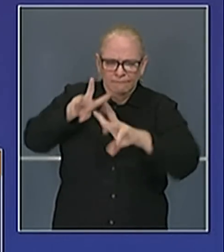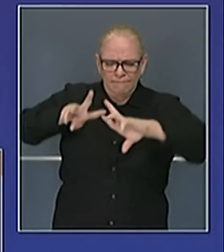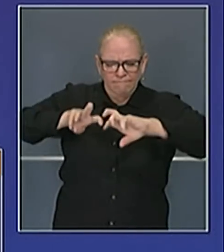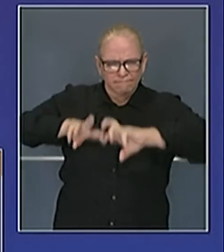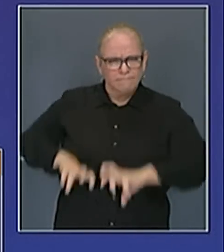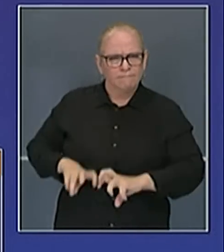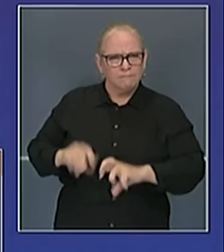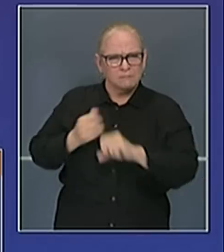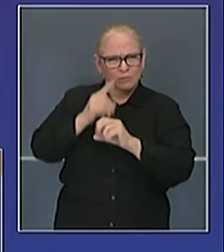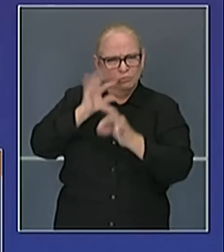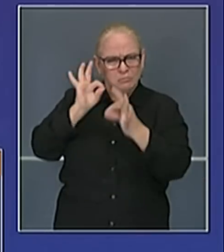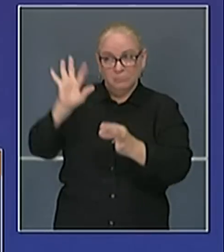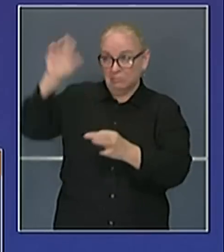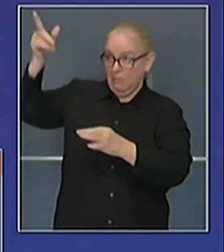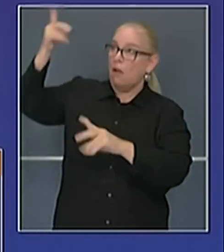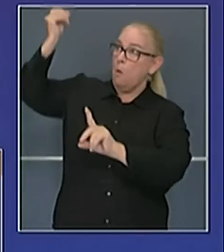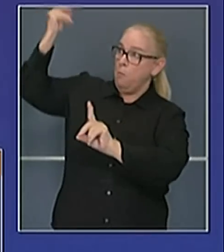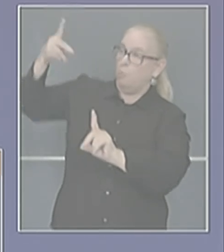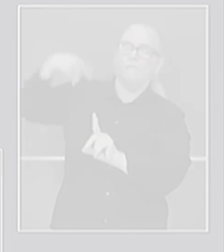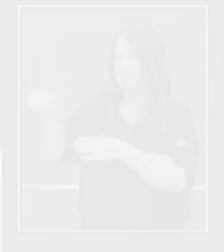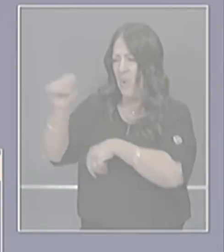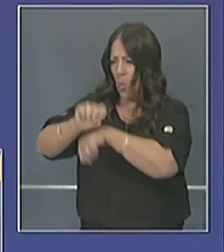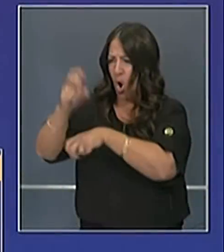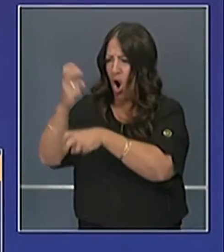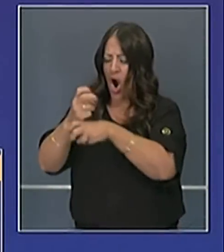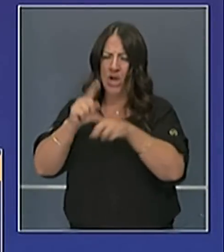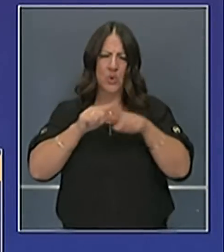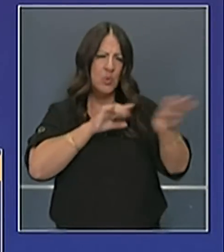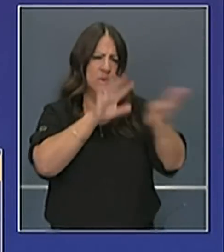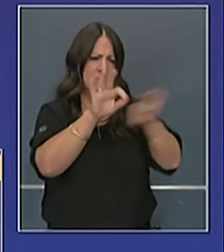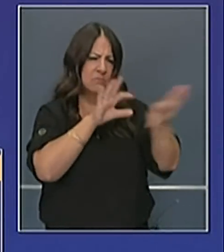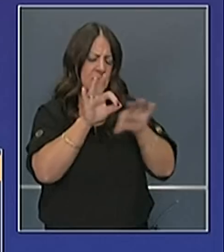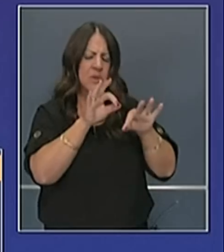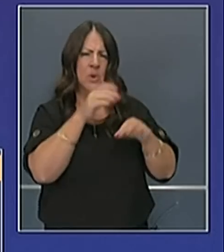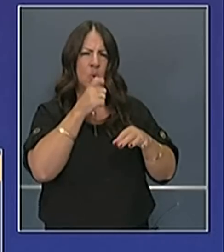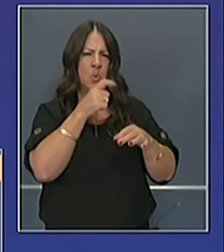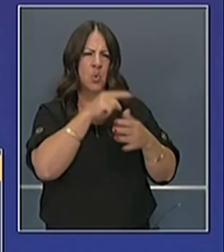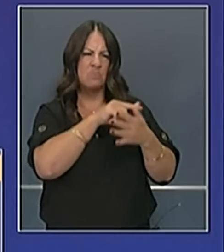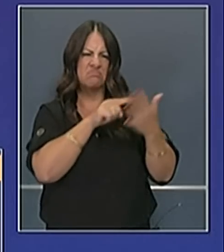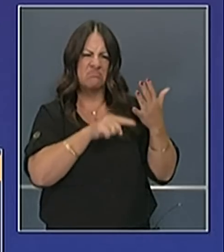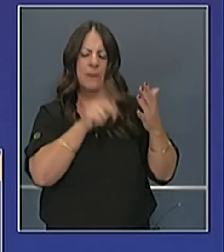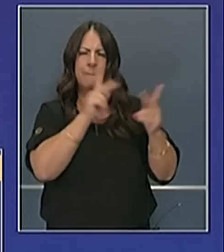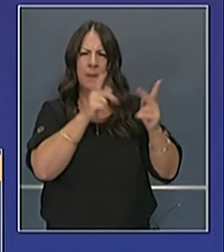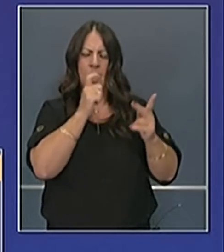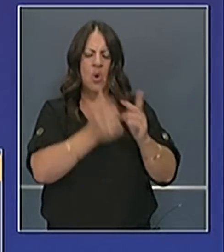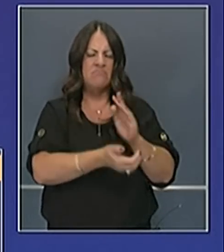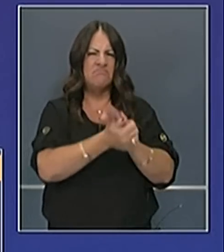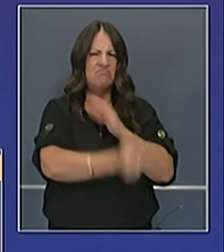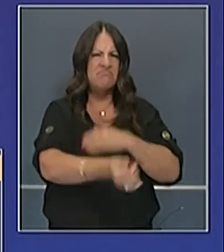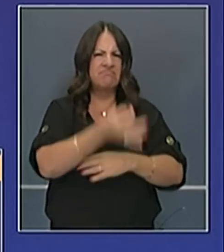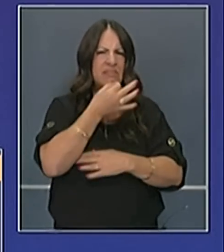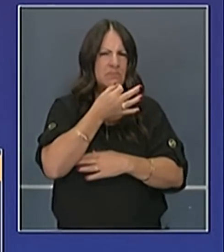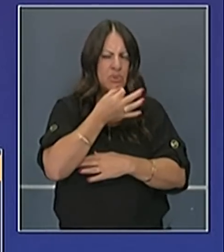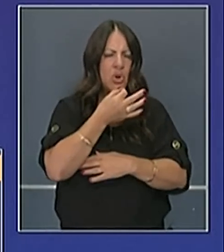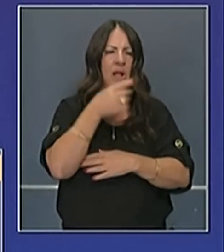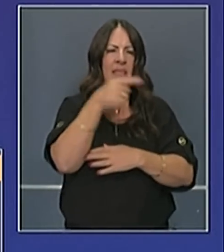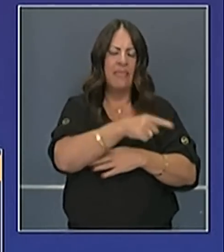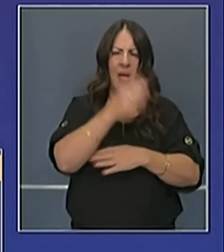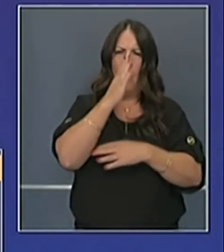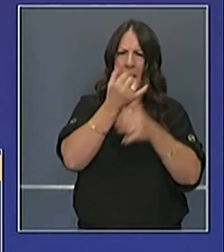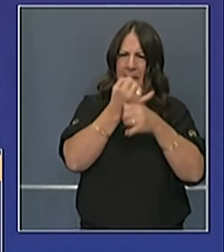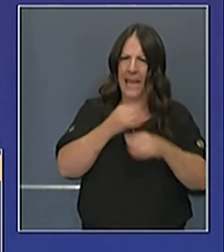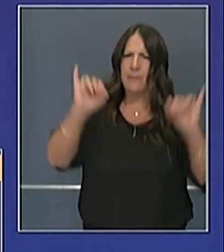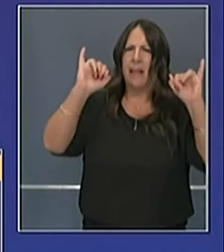with our world-class experts. These experts, again, will independently review and monitor